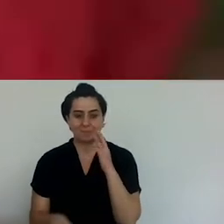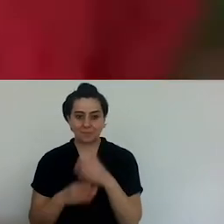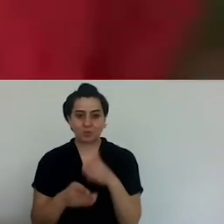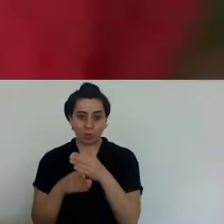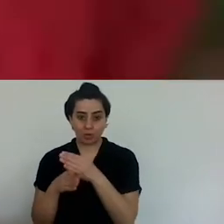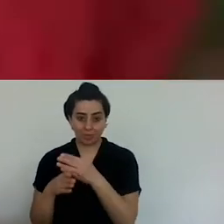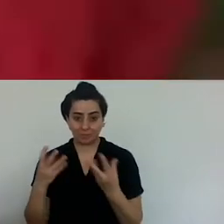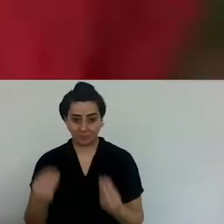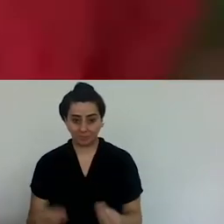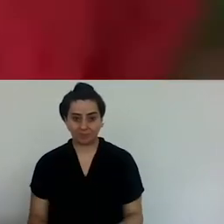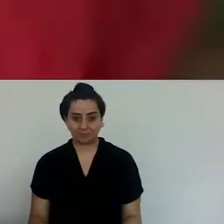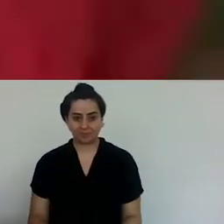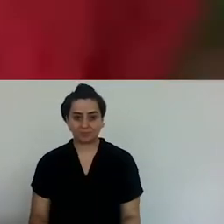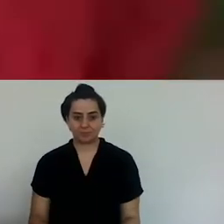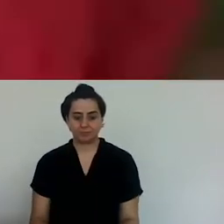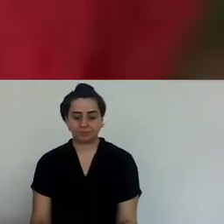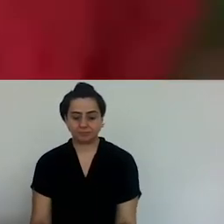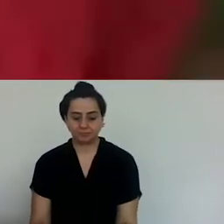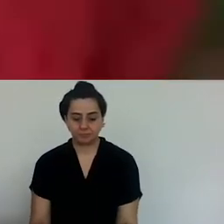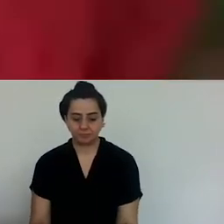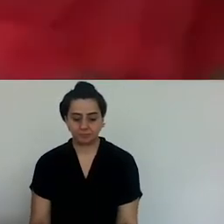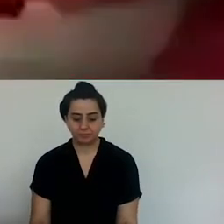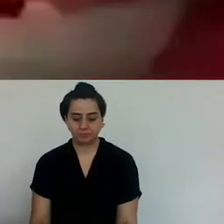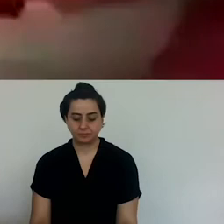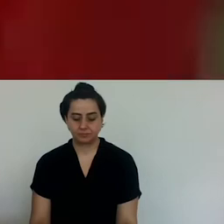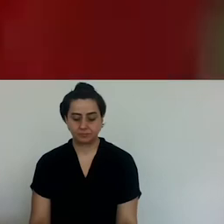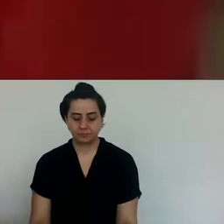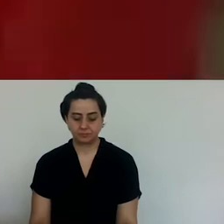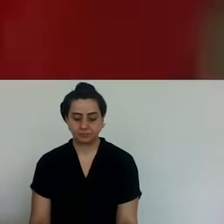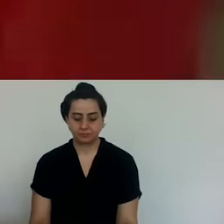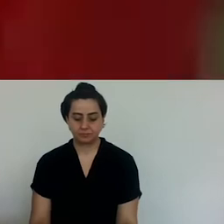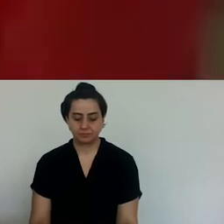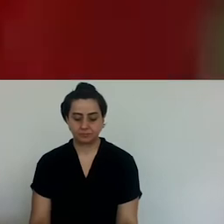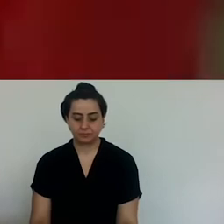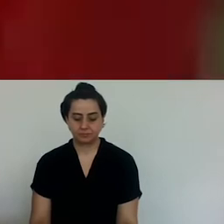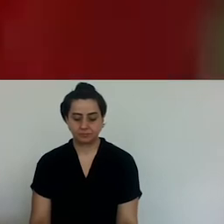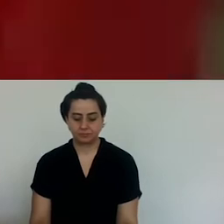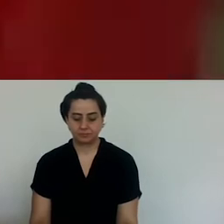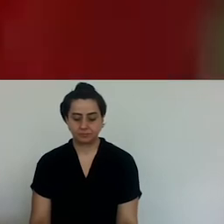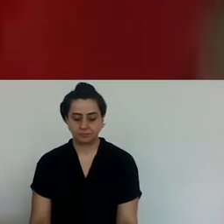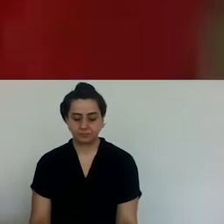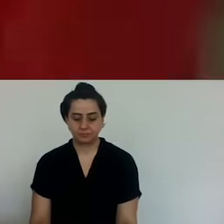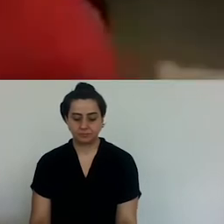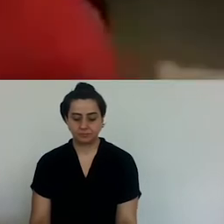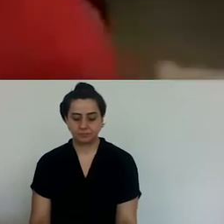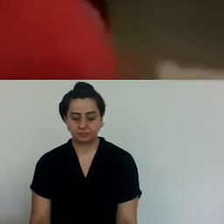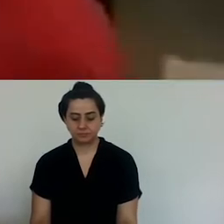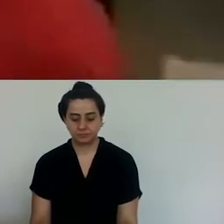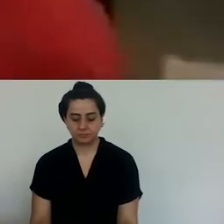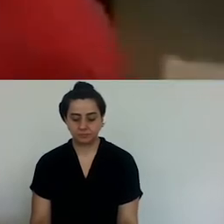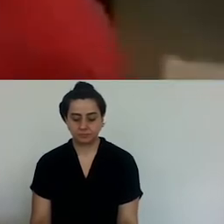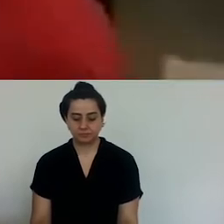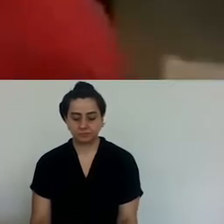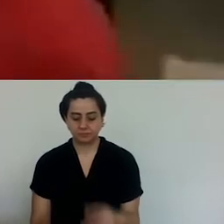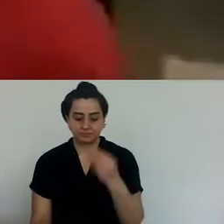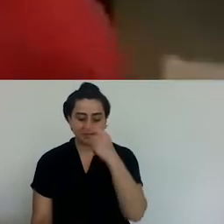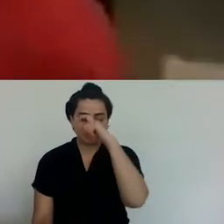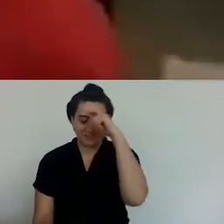And will chop the onions in larger